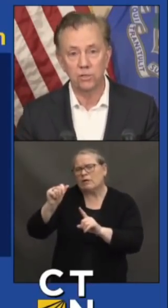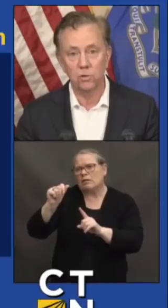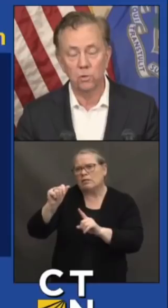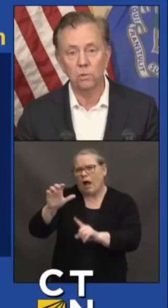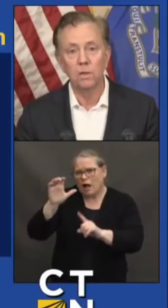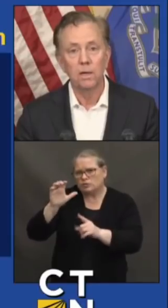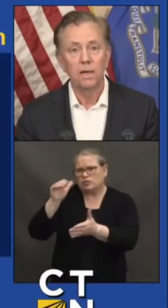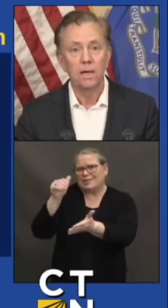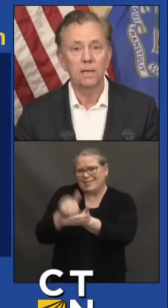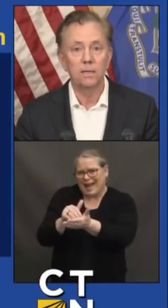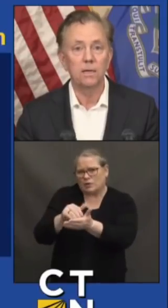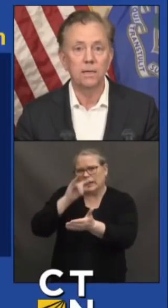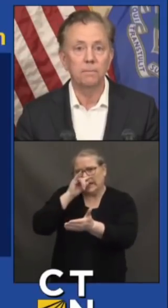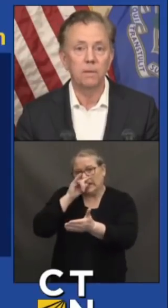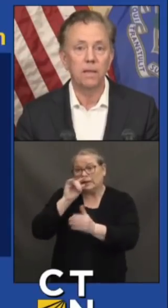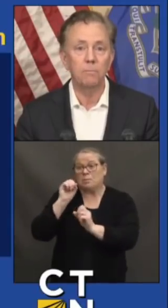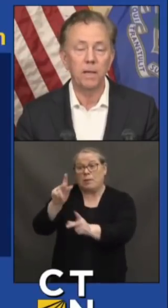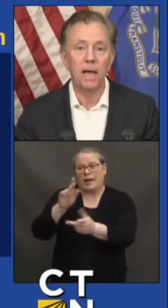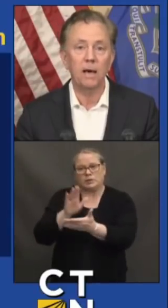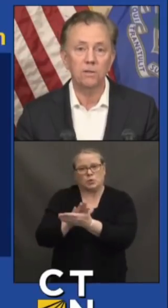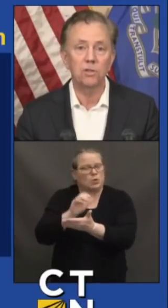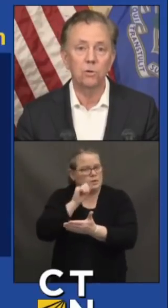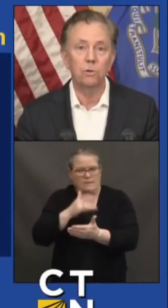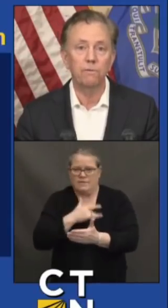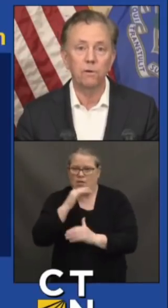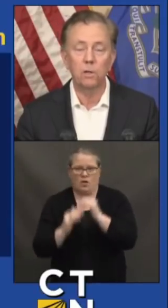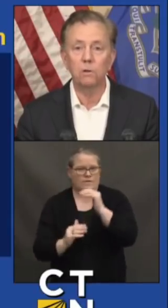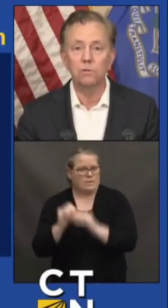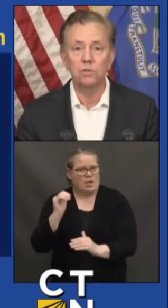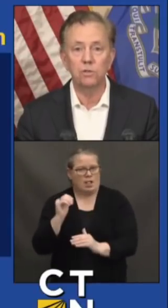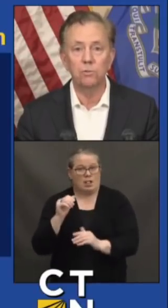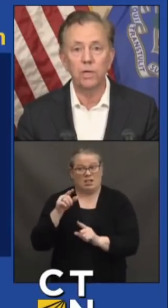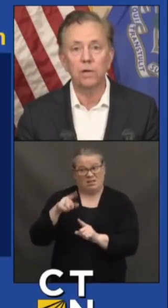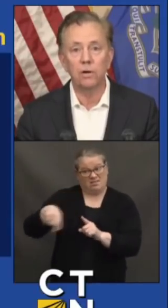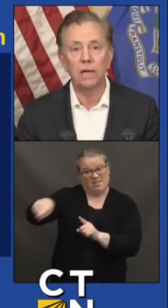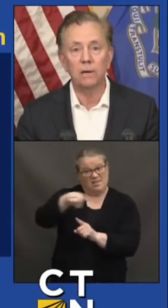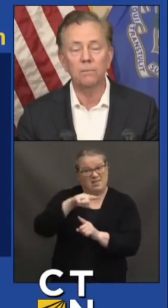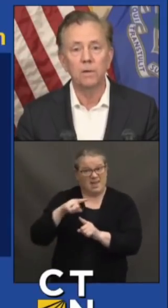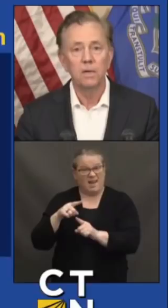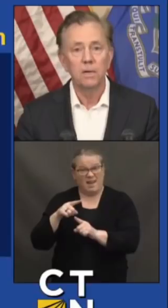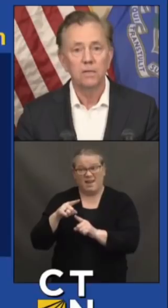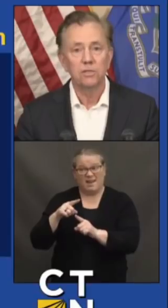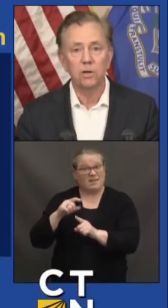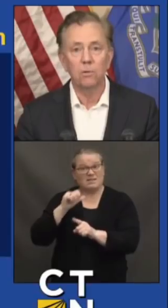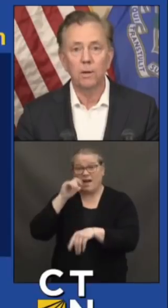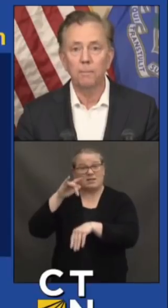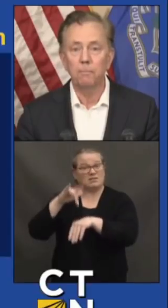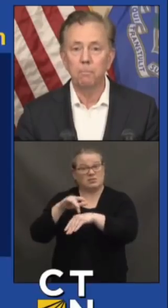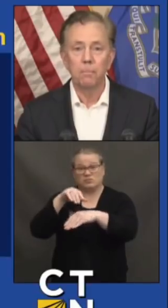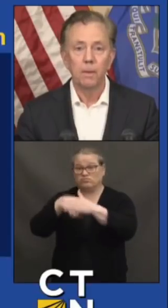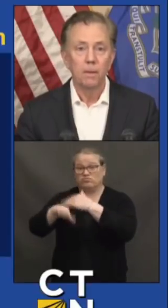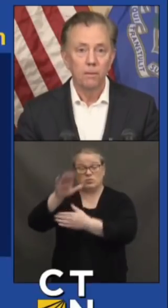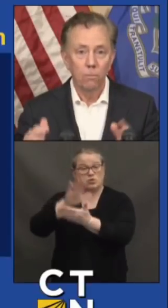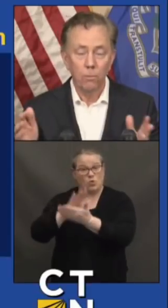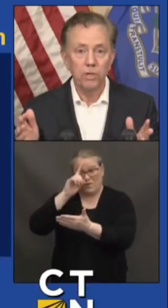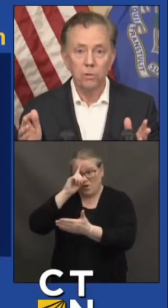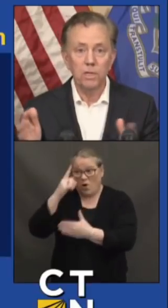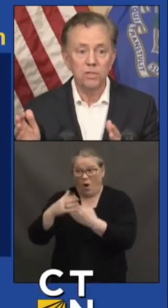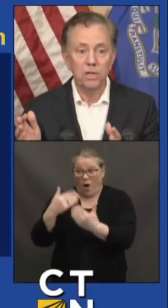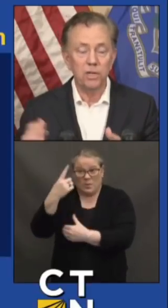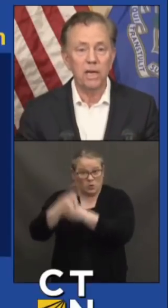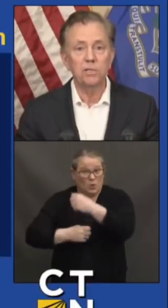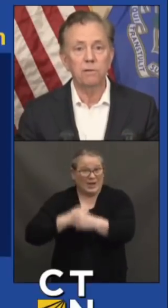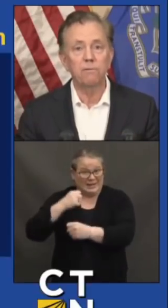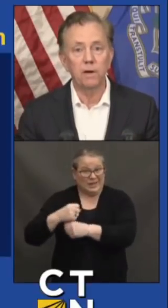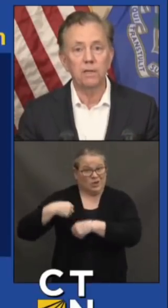back to school. And they've been out of school for close to a year now. So what we do